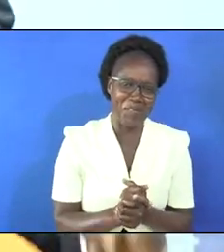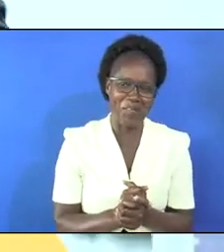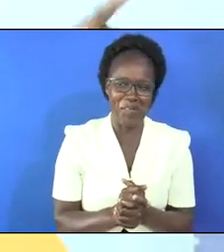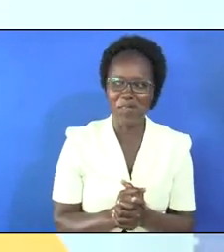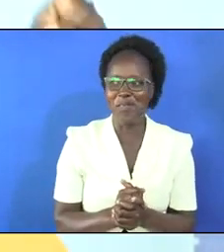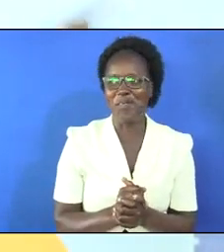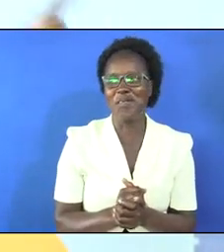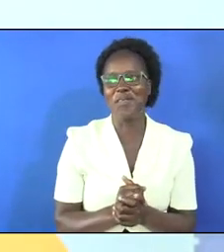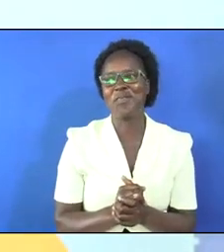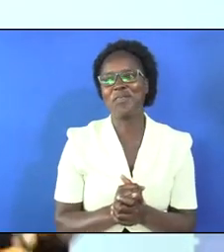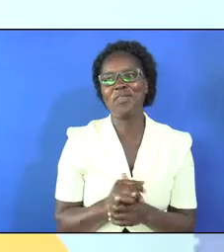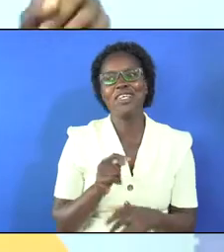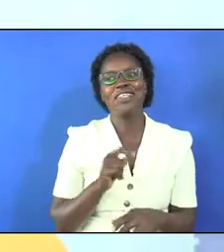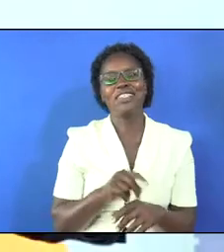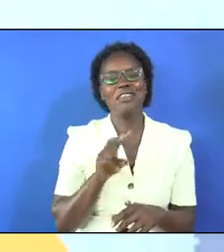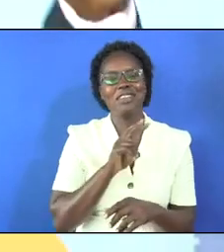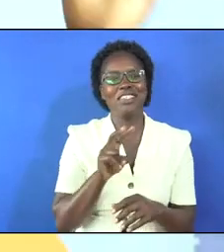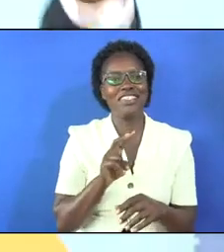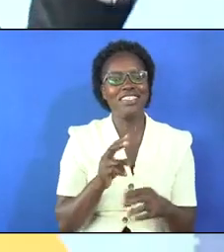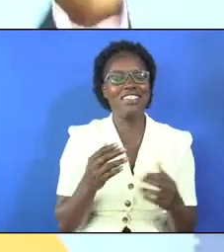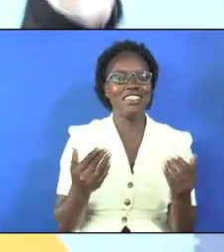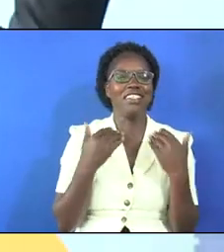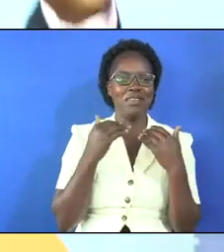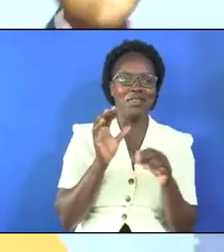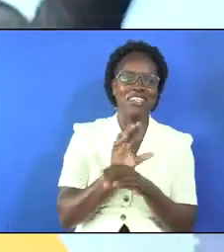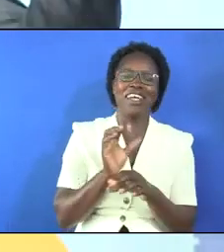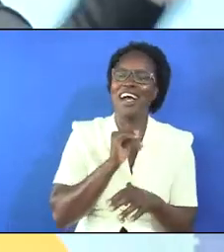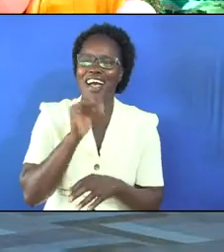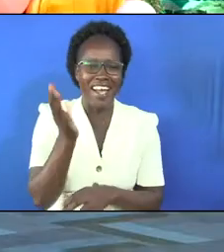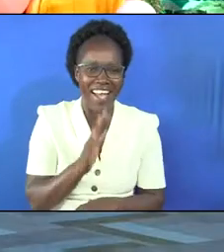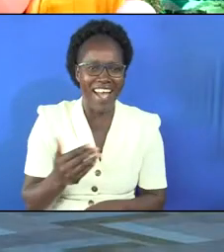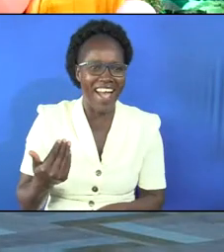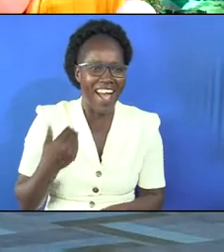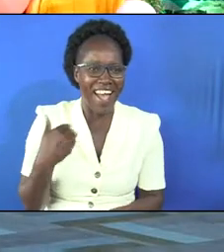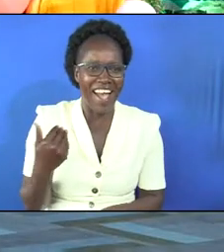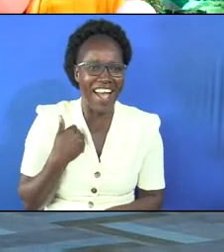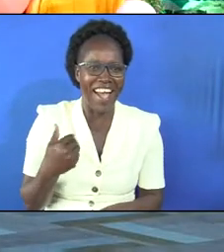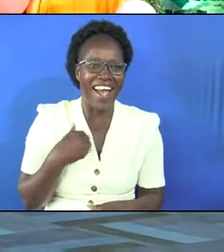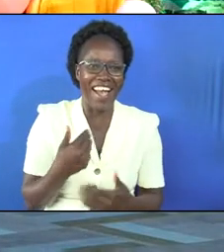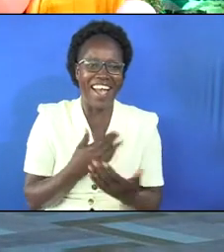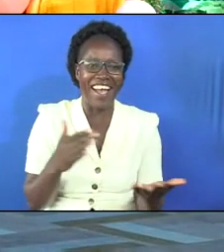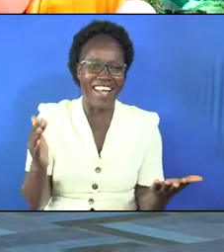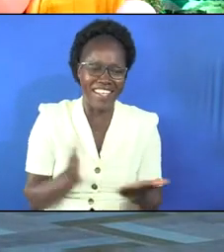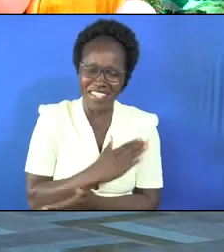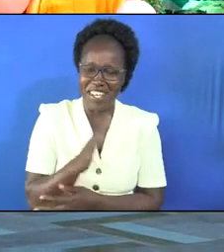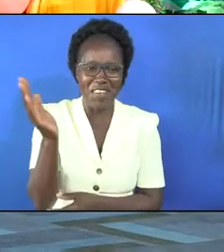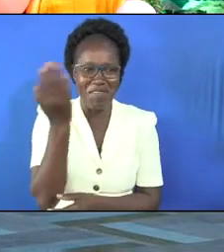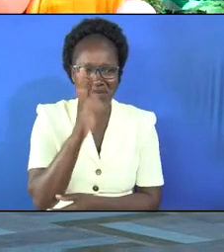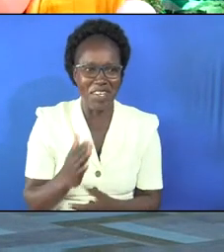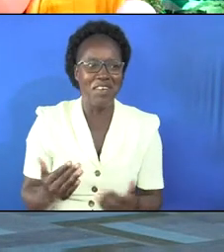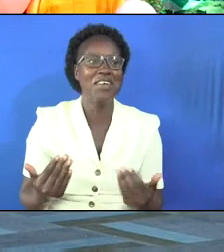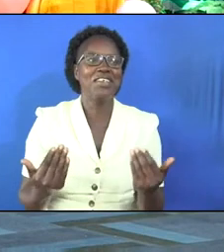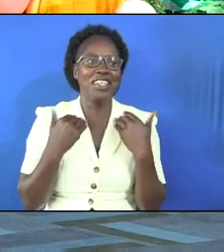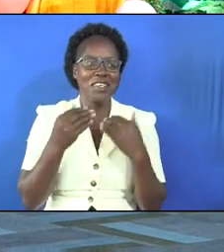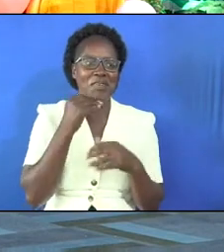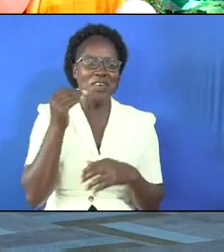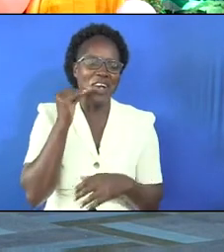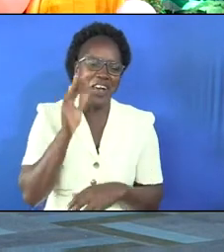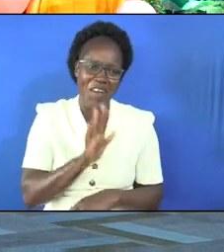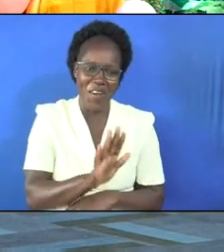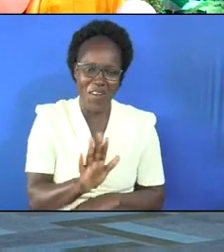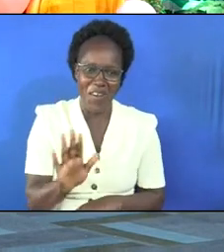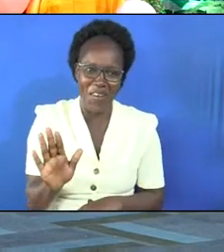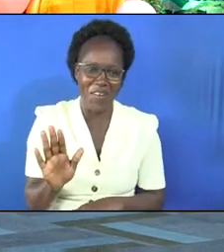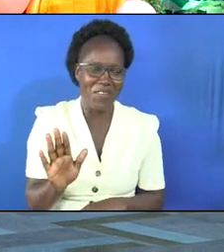when you see people sleeping in the church don't bother them some of us may never sleep in their homes